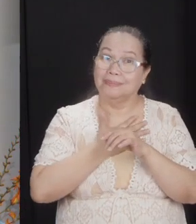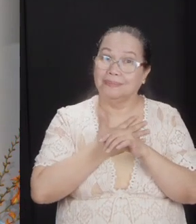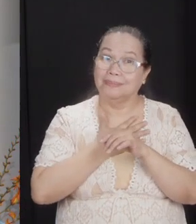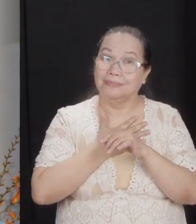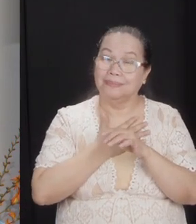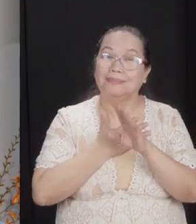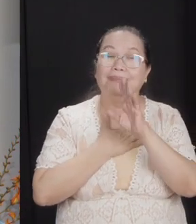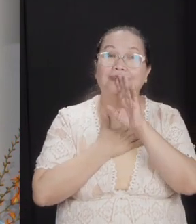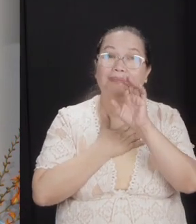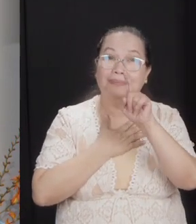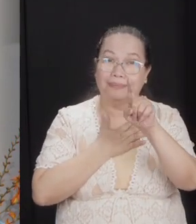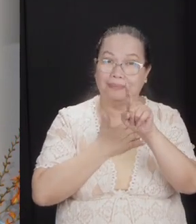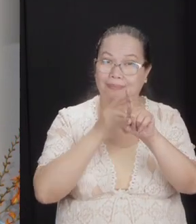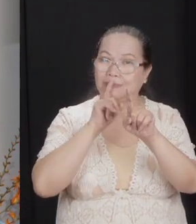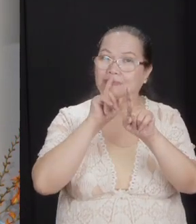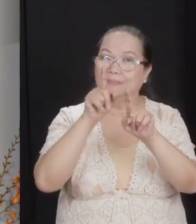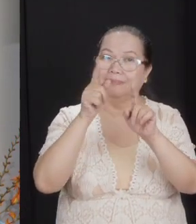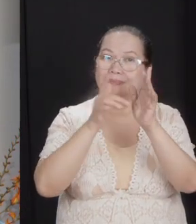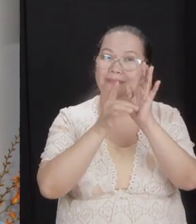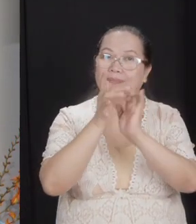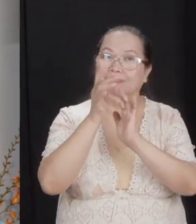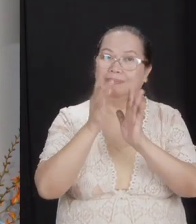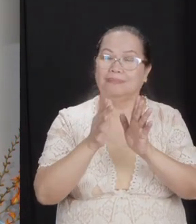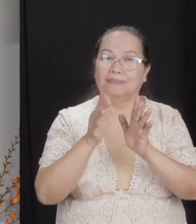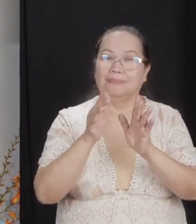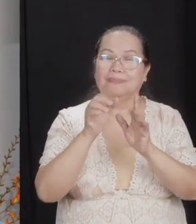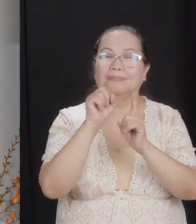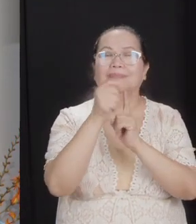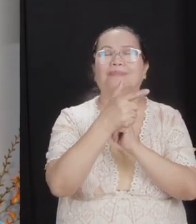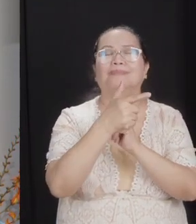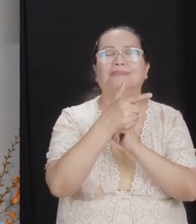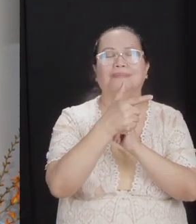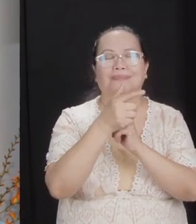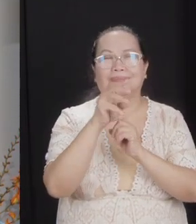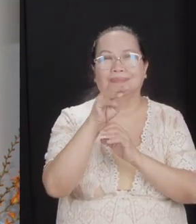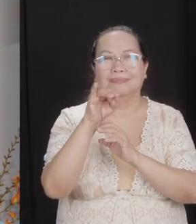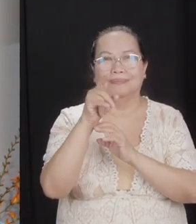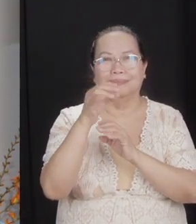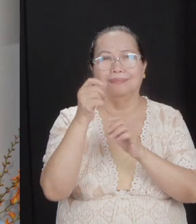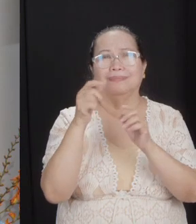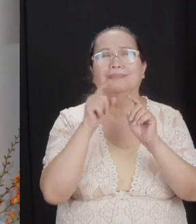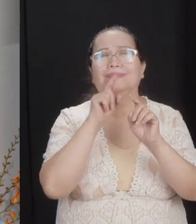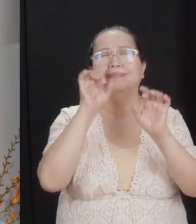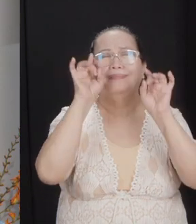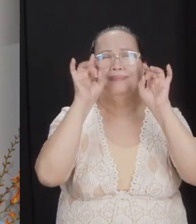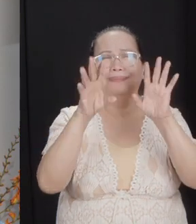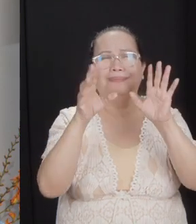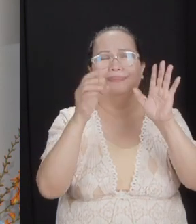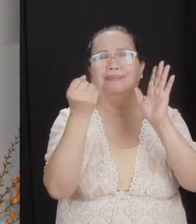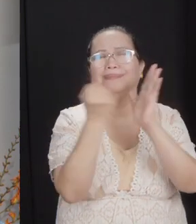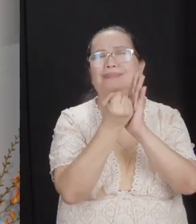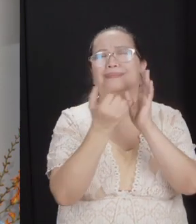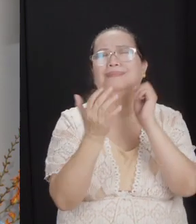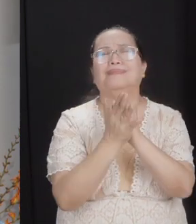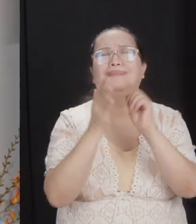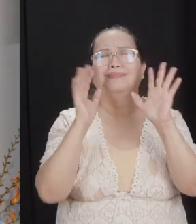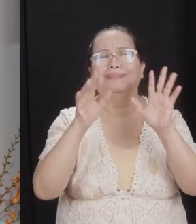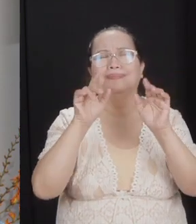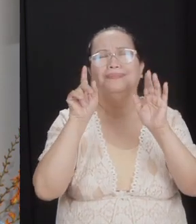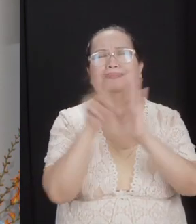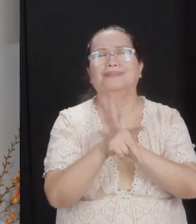be a genuine Christian. Social media is one of the worst crucifixion you can ever give anyone. What is the way?